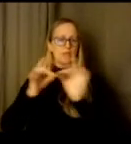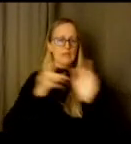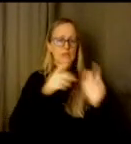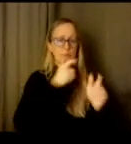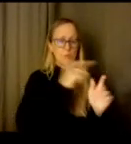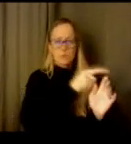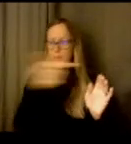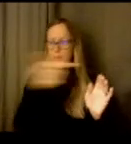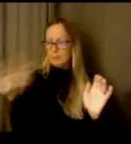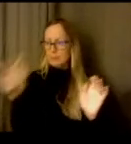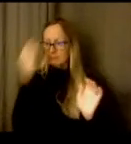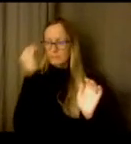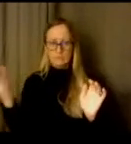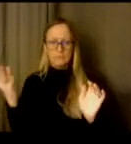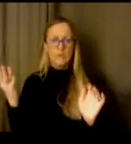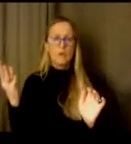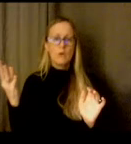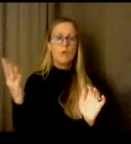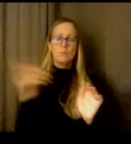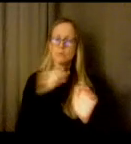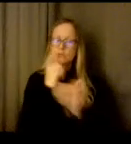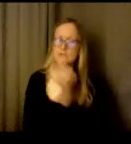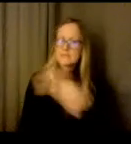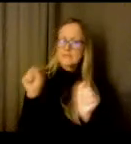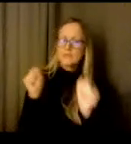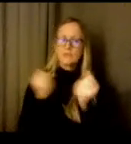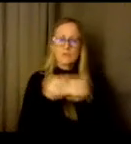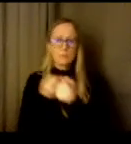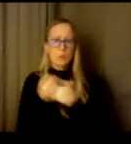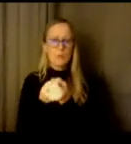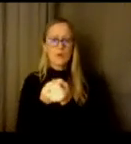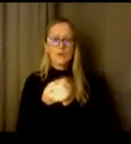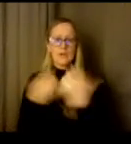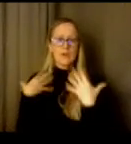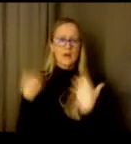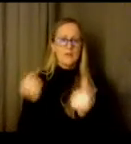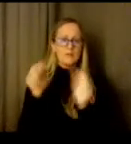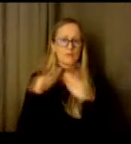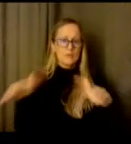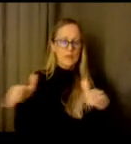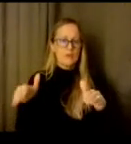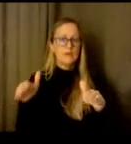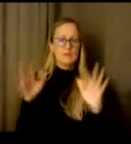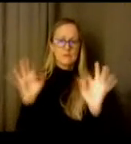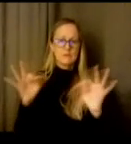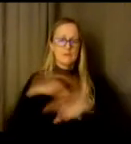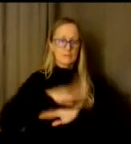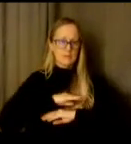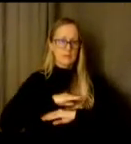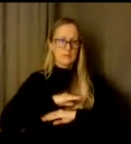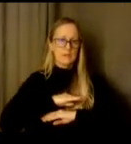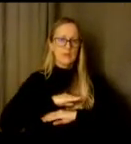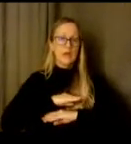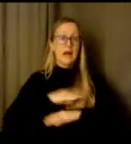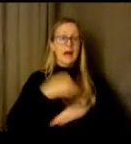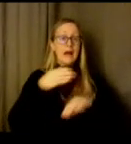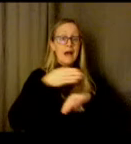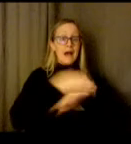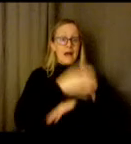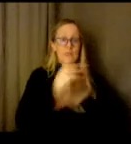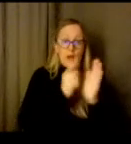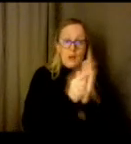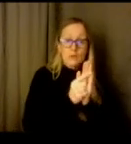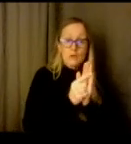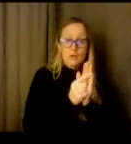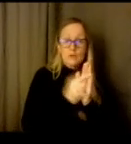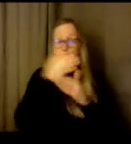ensure the safety and supportive and well-being of a child outside of of building hours or school hours there